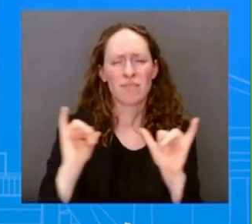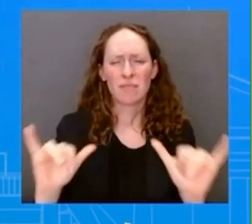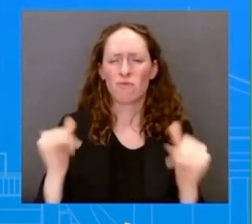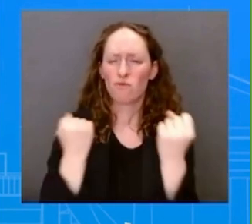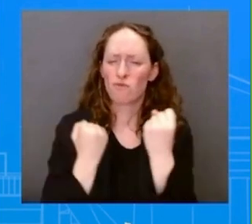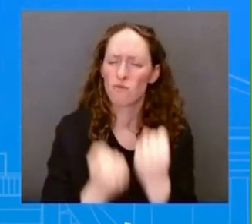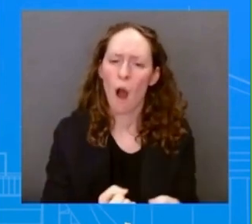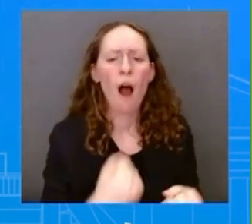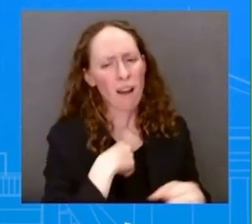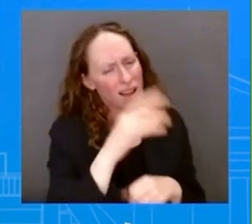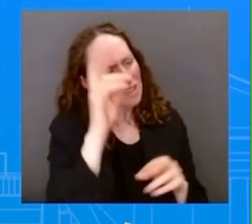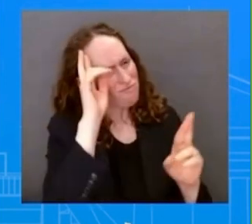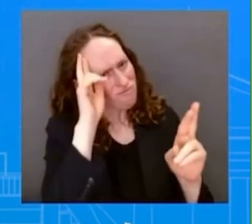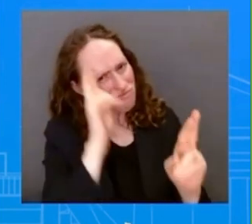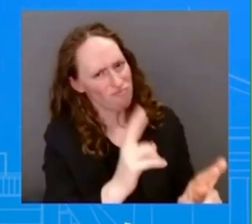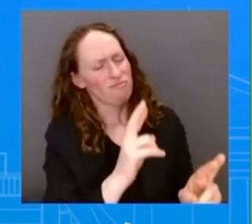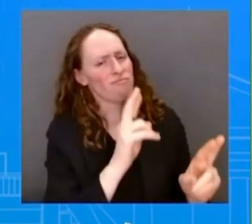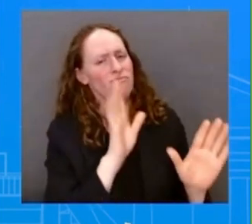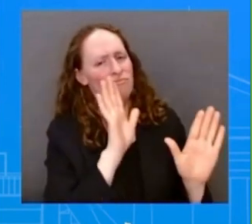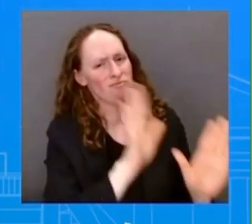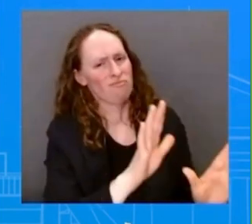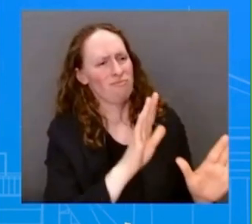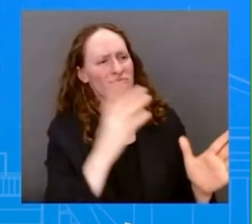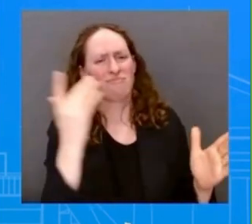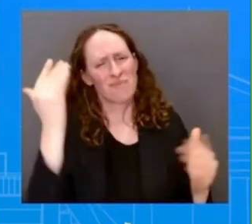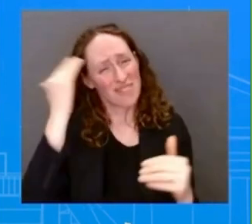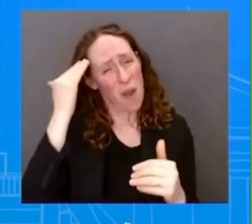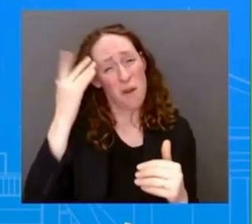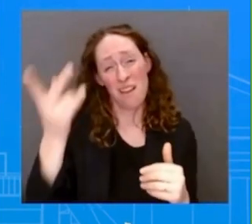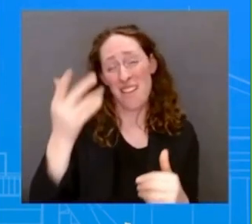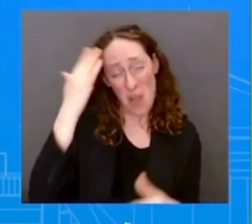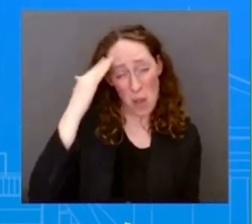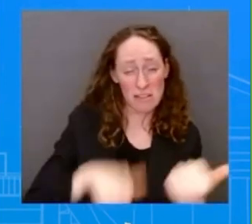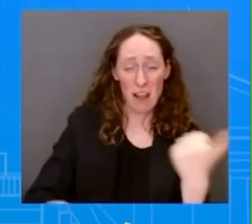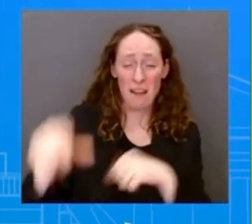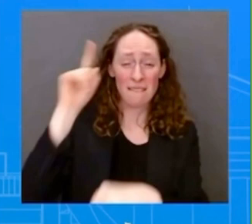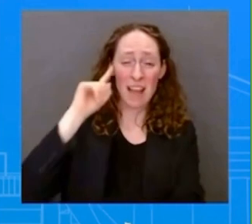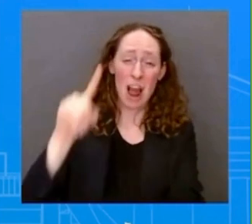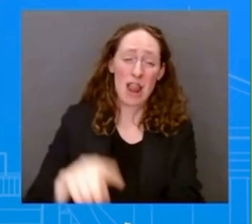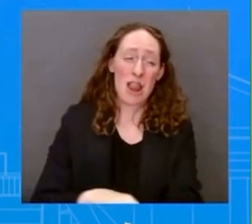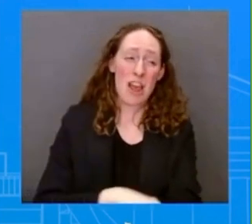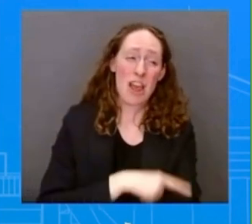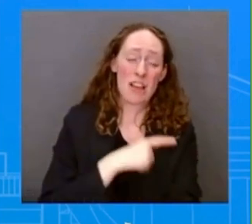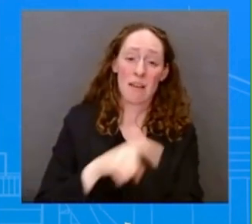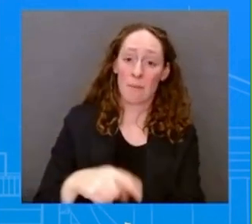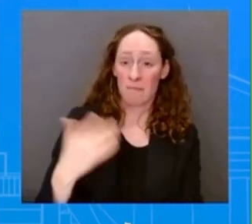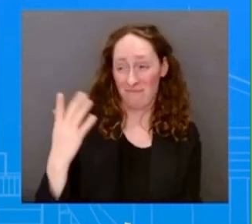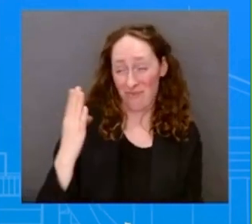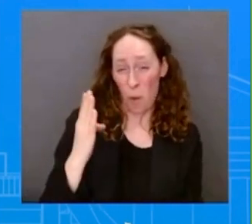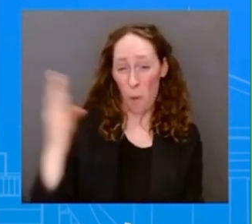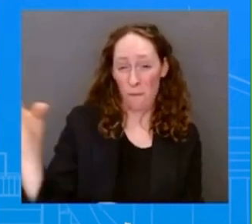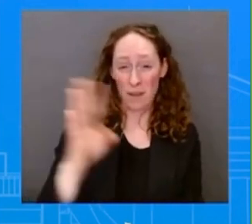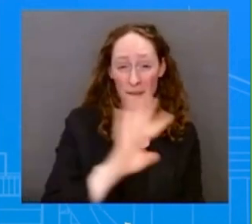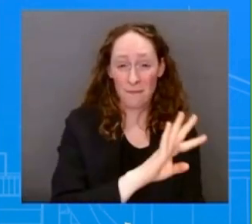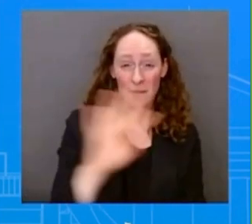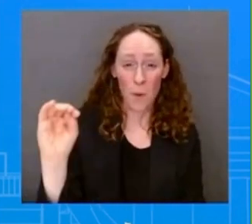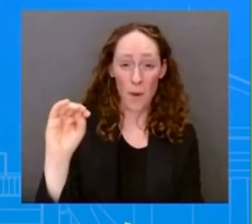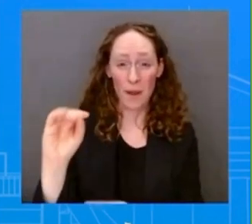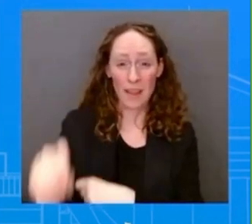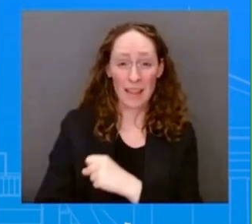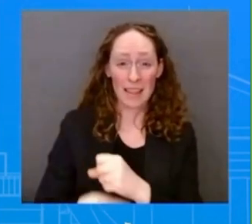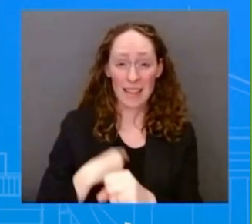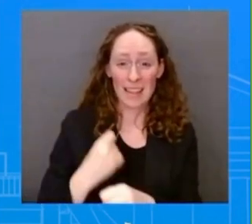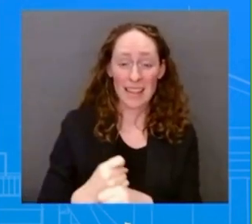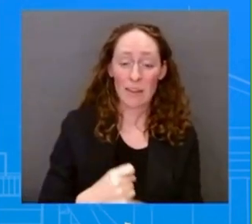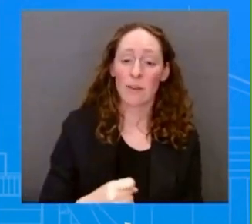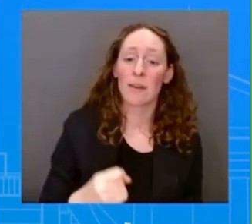known each other for 40 some odd years. And the great thing about friends, and I'm sure you all have friends, you don't always agree with everything your friend does or says.